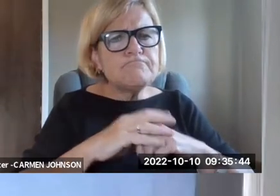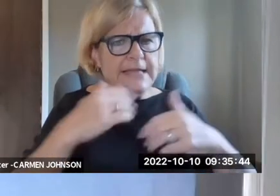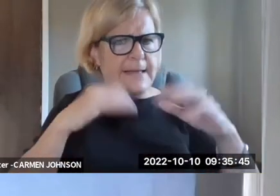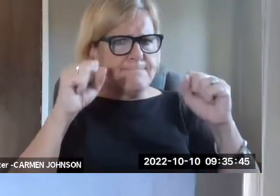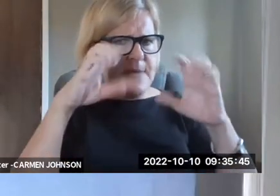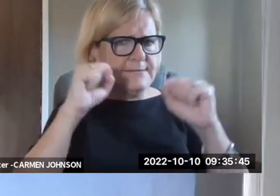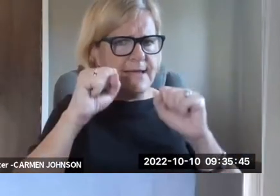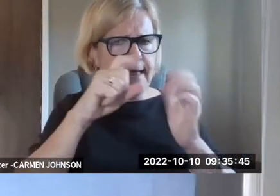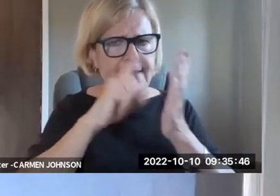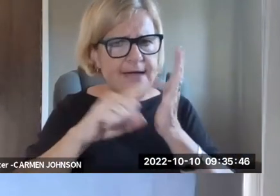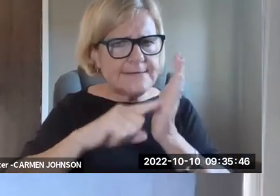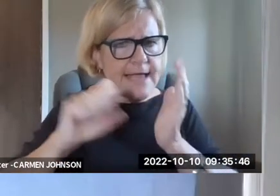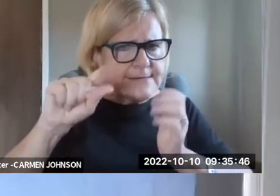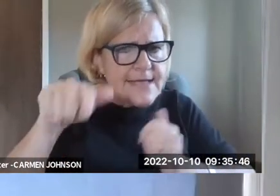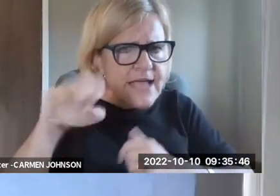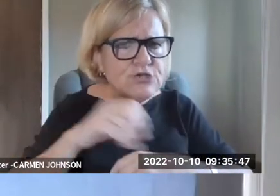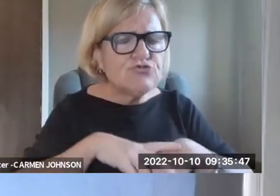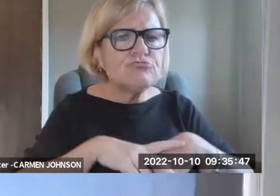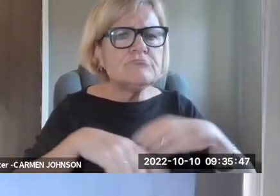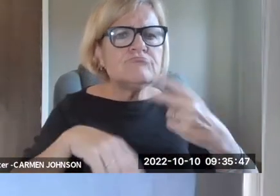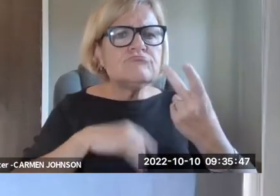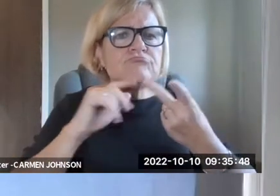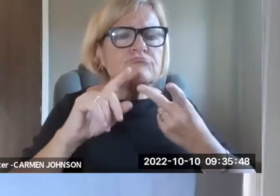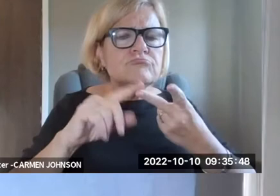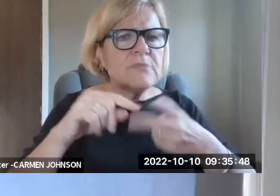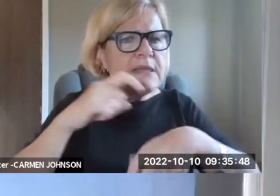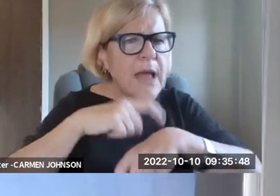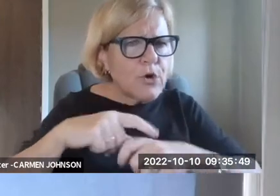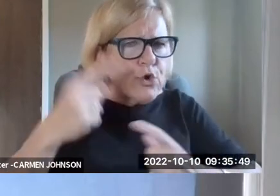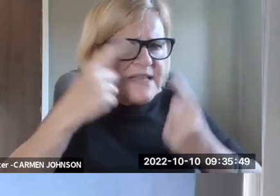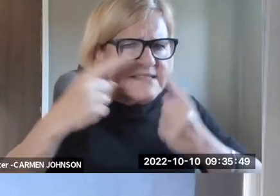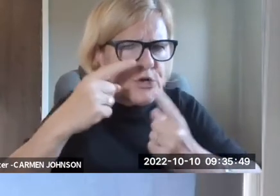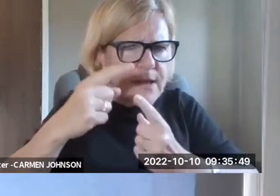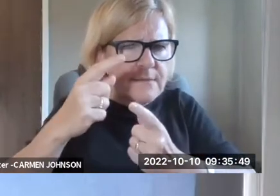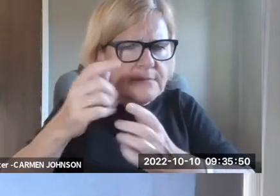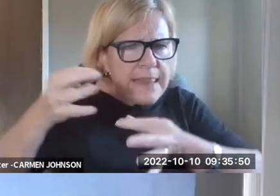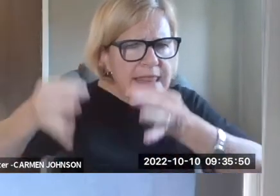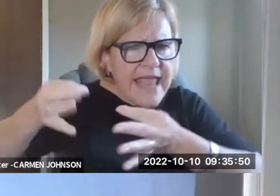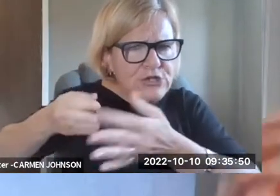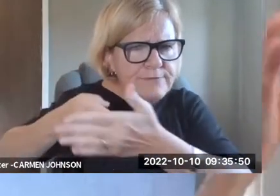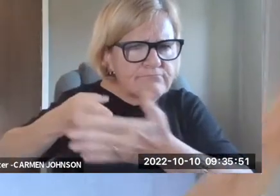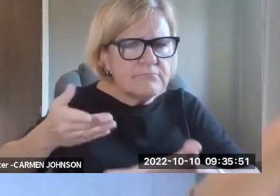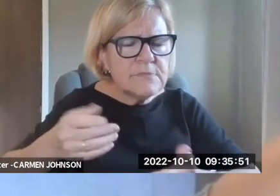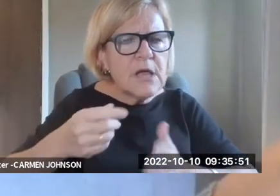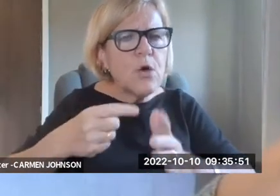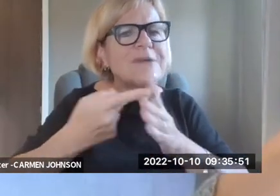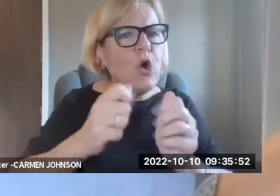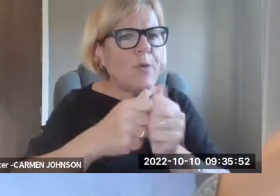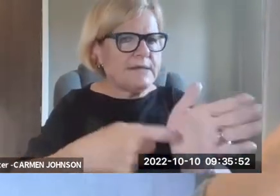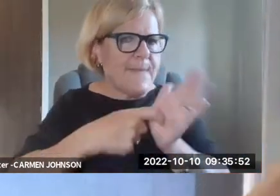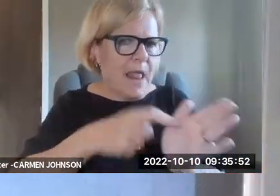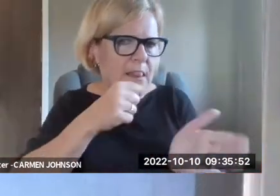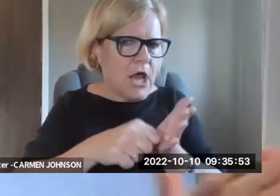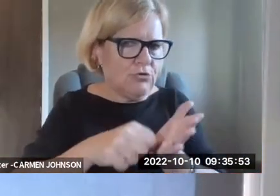court, I think. Um, I, it would be, uh, amazing at the investigation stage and the, and the